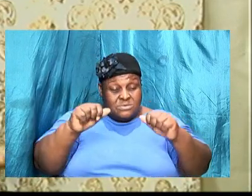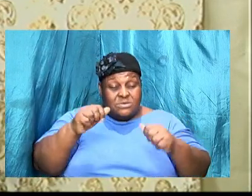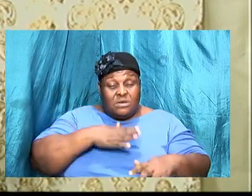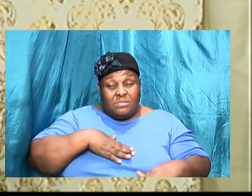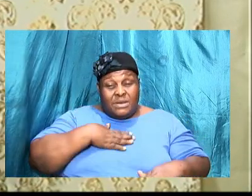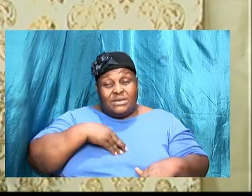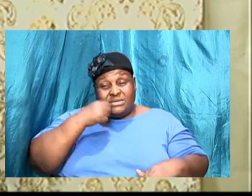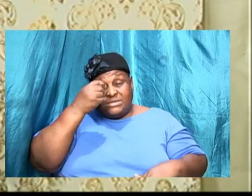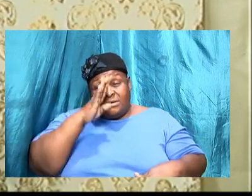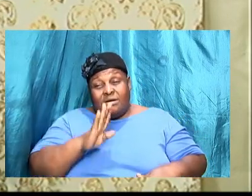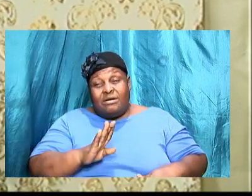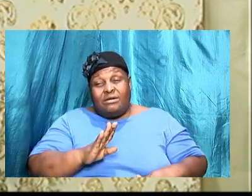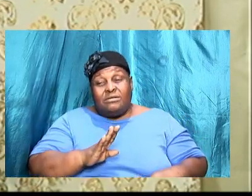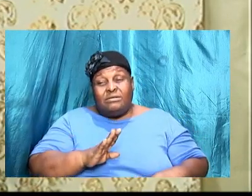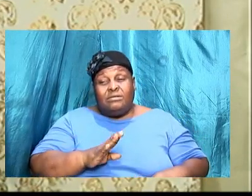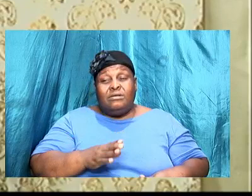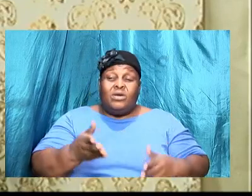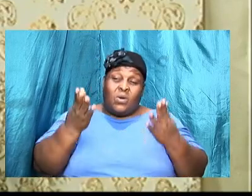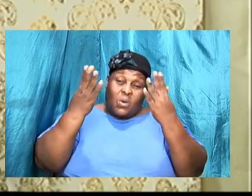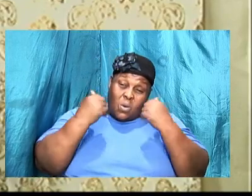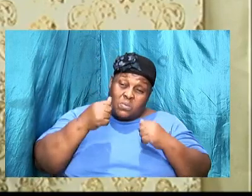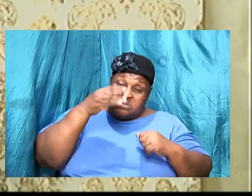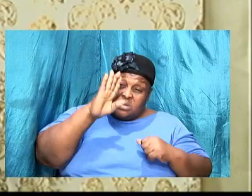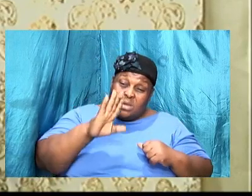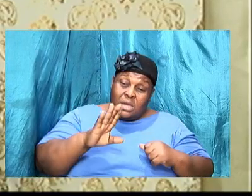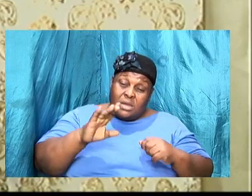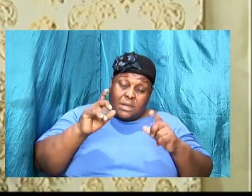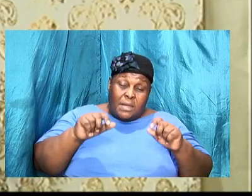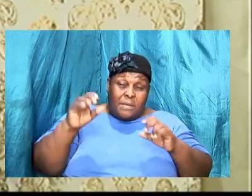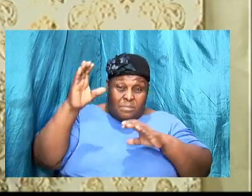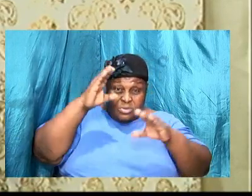and you come to God you must seek